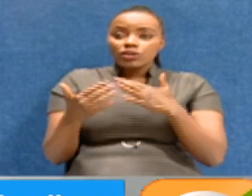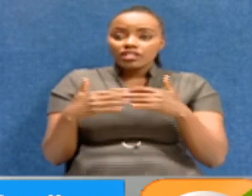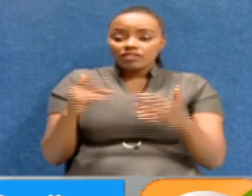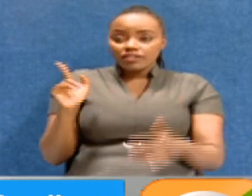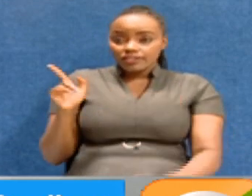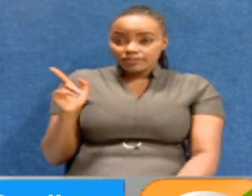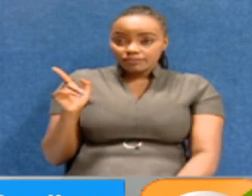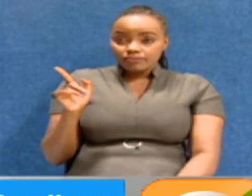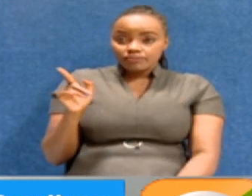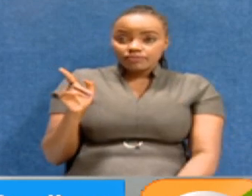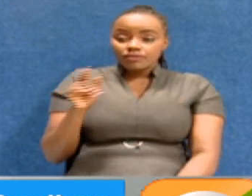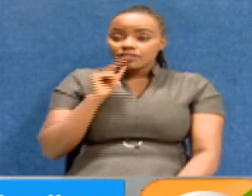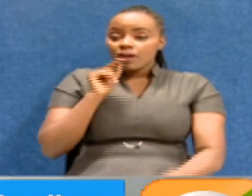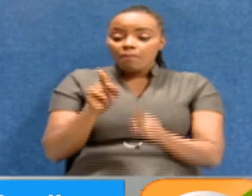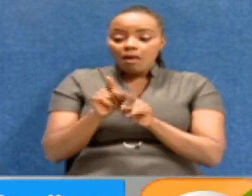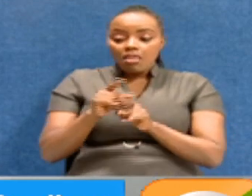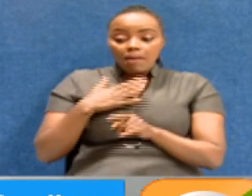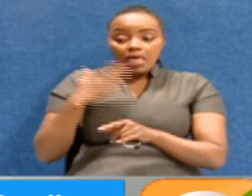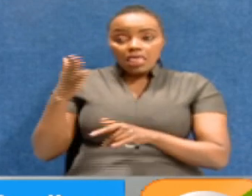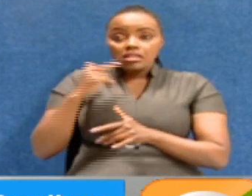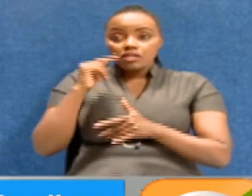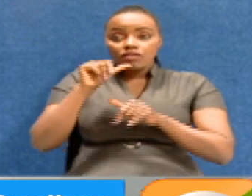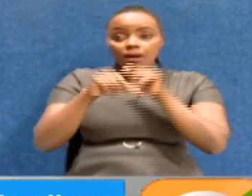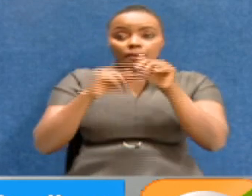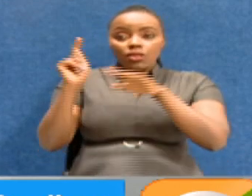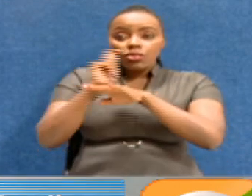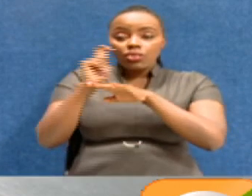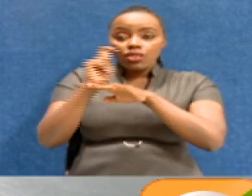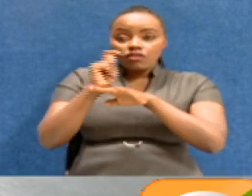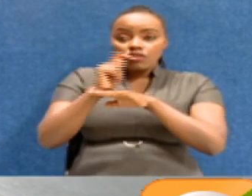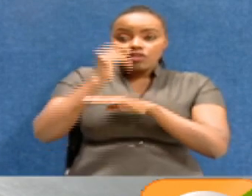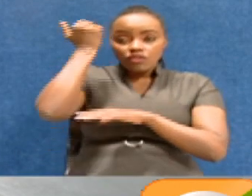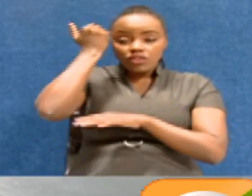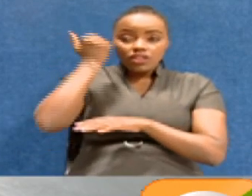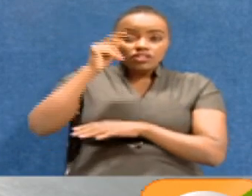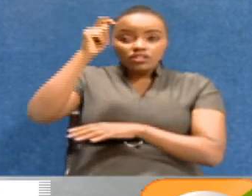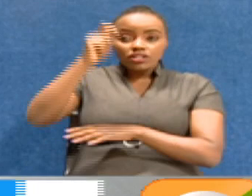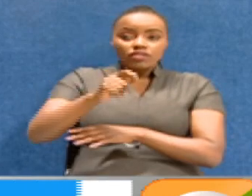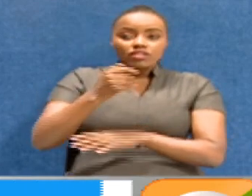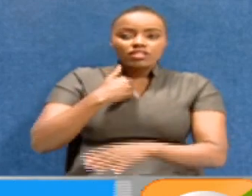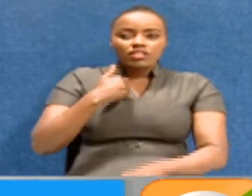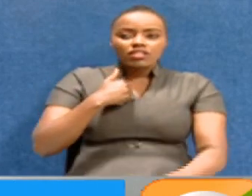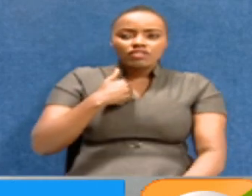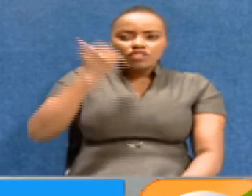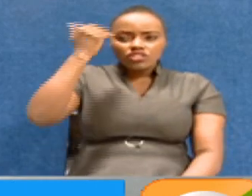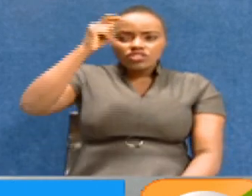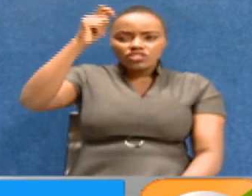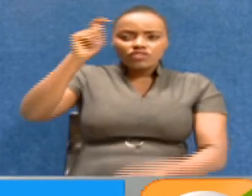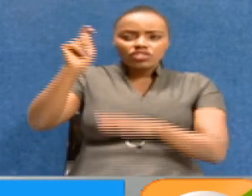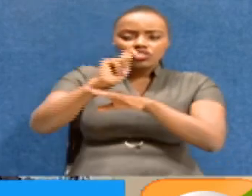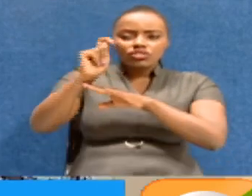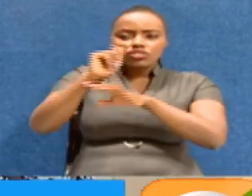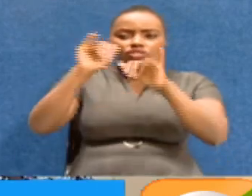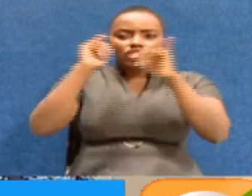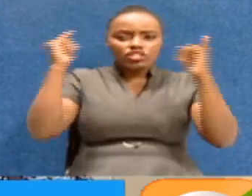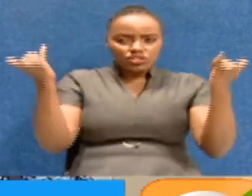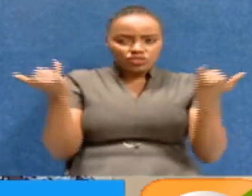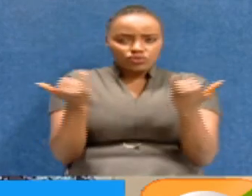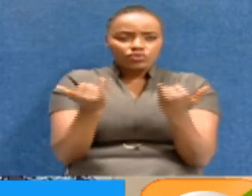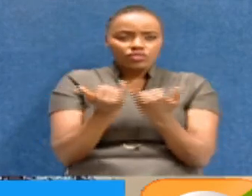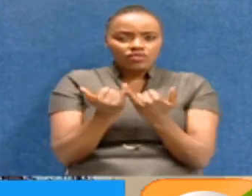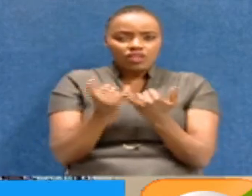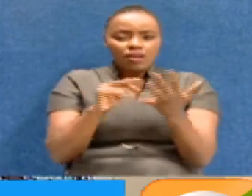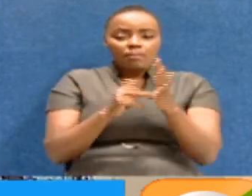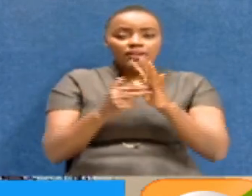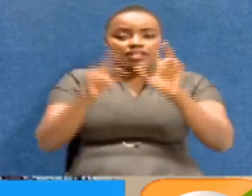my brother here has said about training of judicial officers. We already have JTI, Judicial Training Institute. So